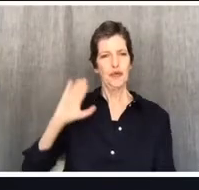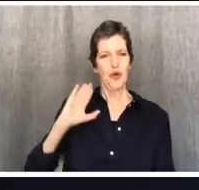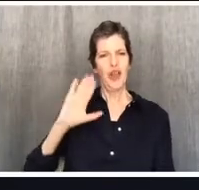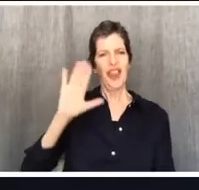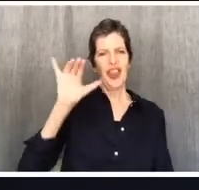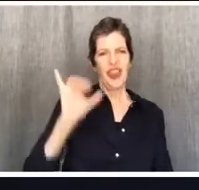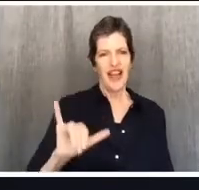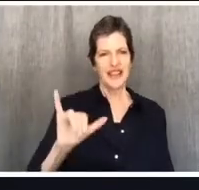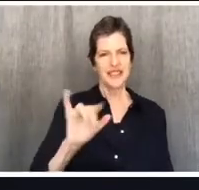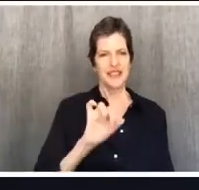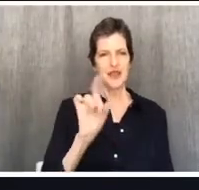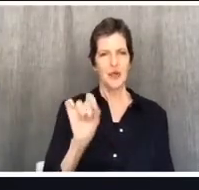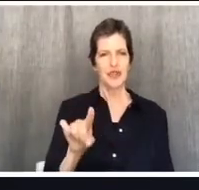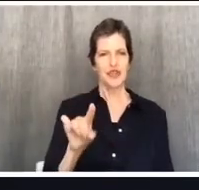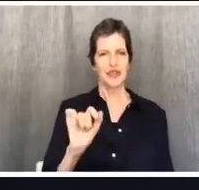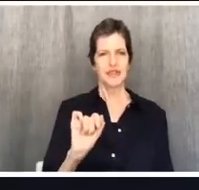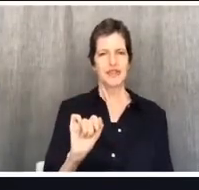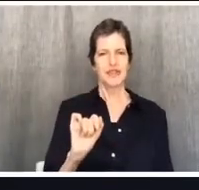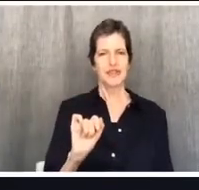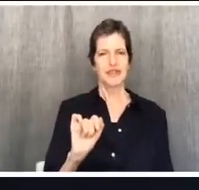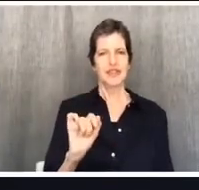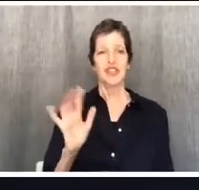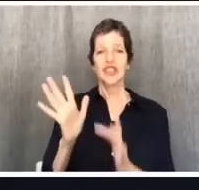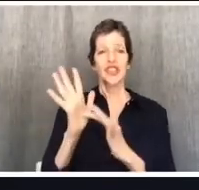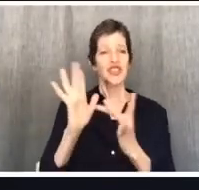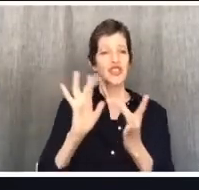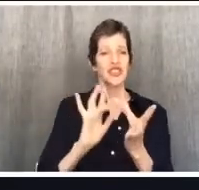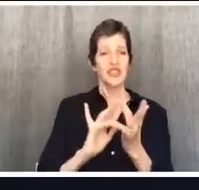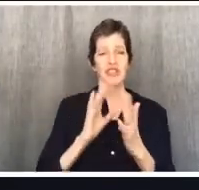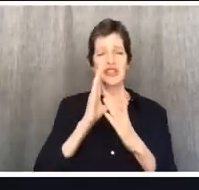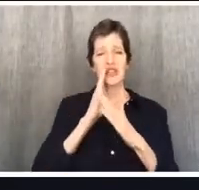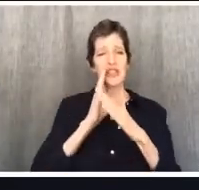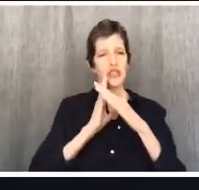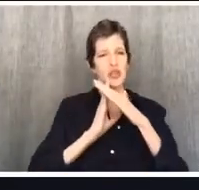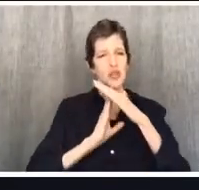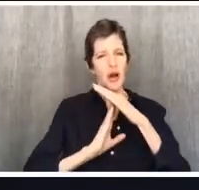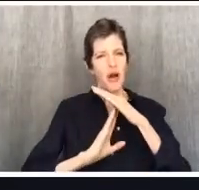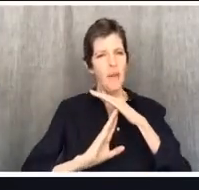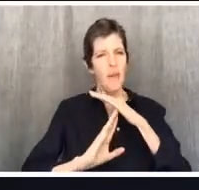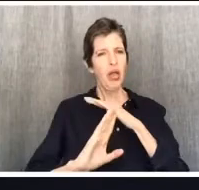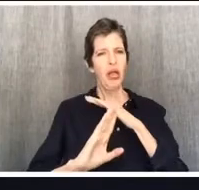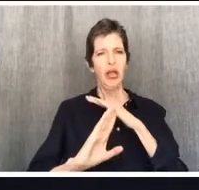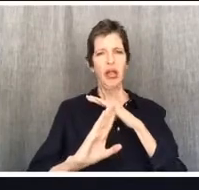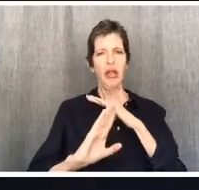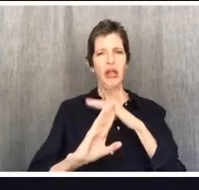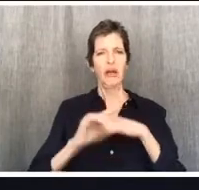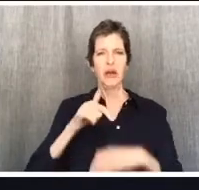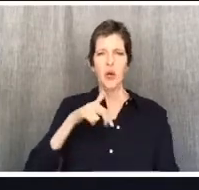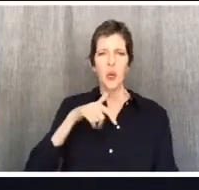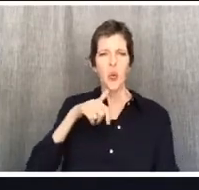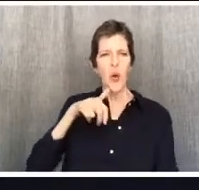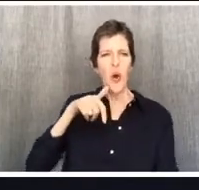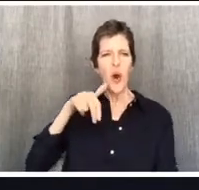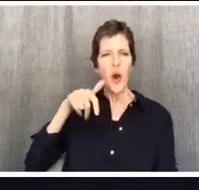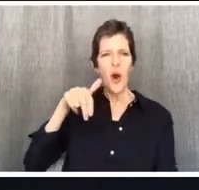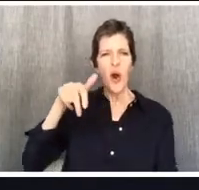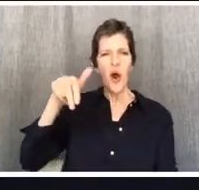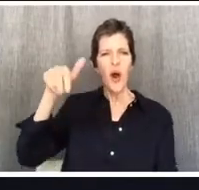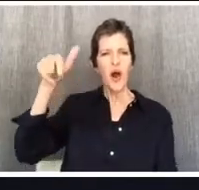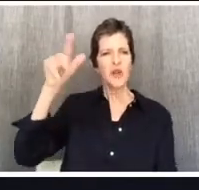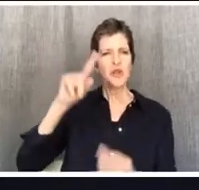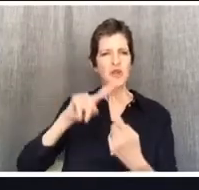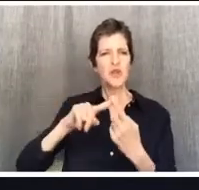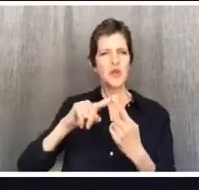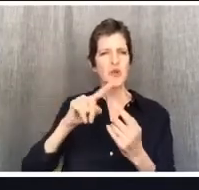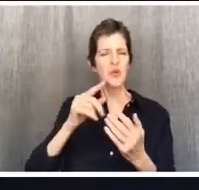He walks a humiliating road to a humiliating cross. And we ask this question, would Jesus stand on his rights? And the answer is no,